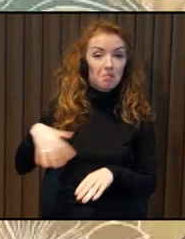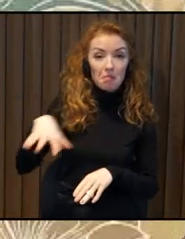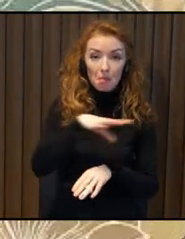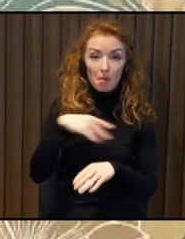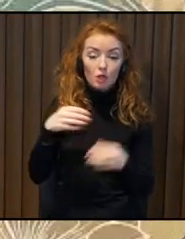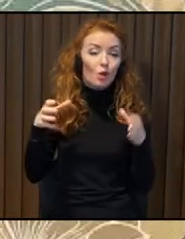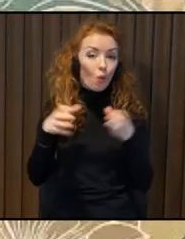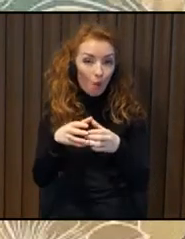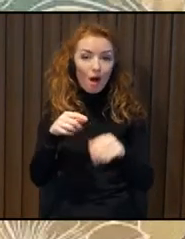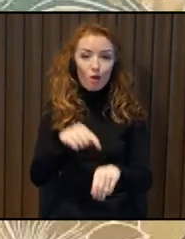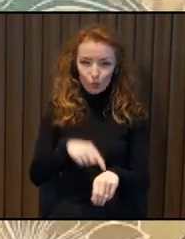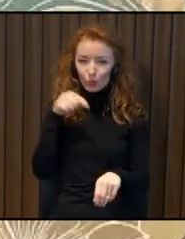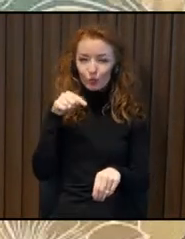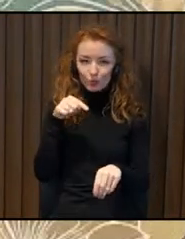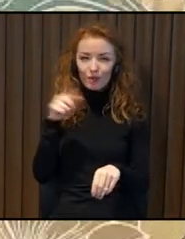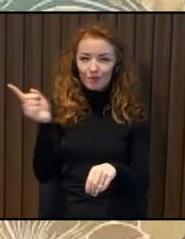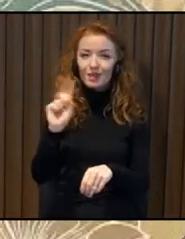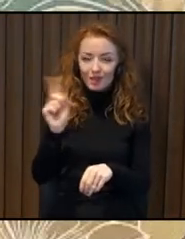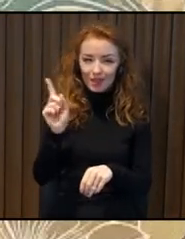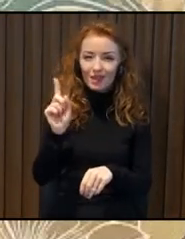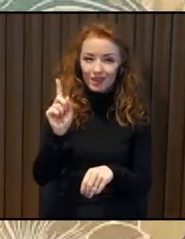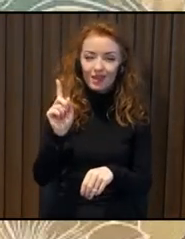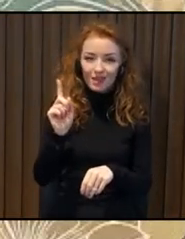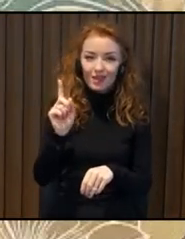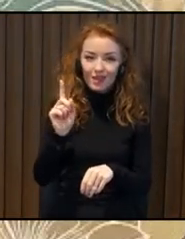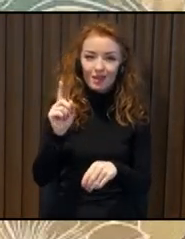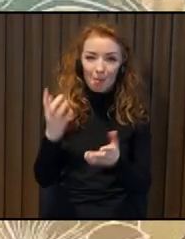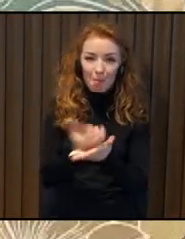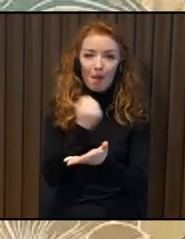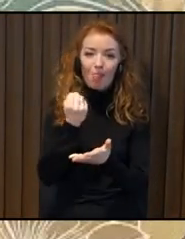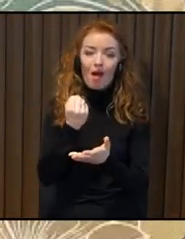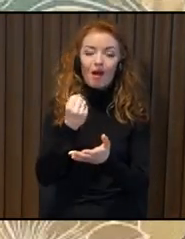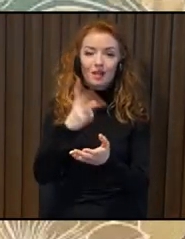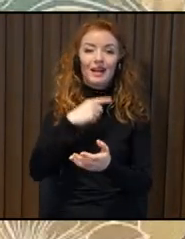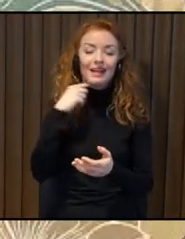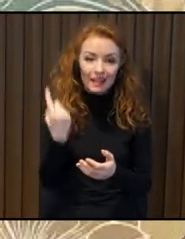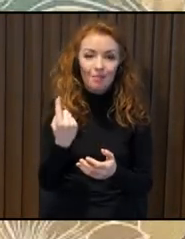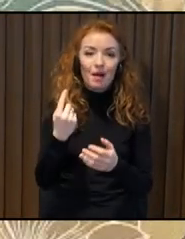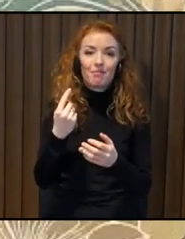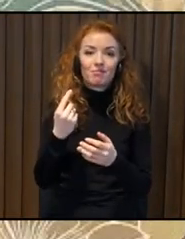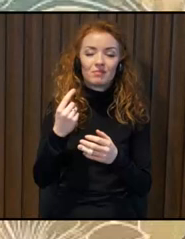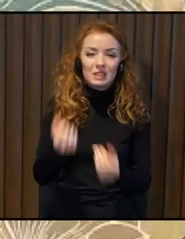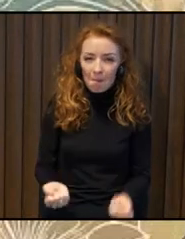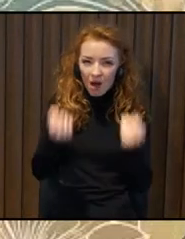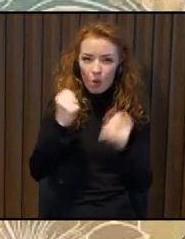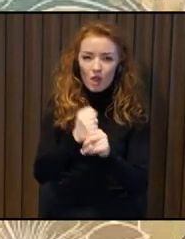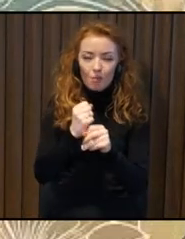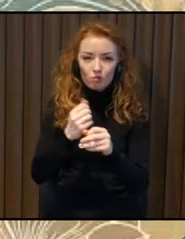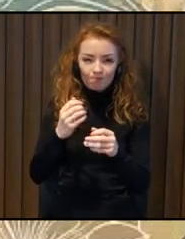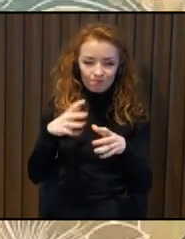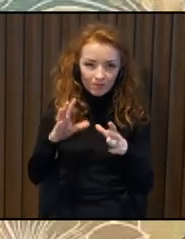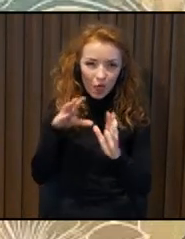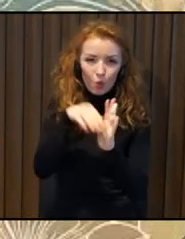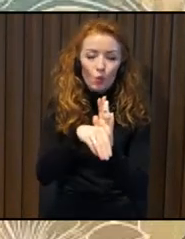and all the hard work that the civil rights society put down to making our city accessible for everyone has